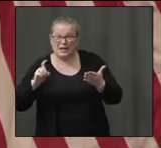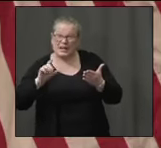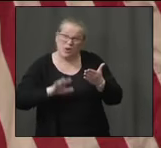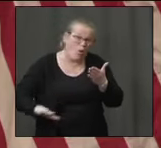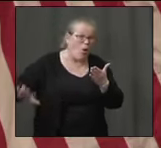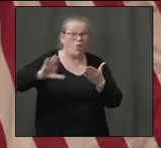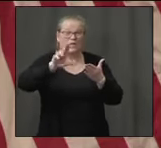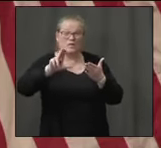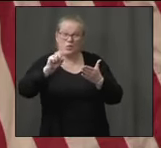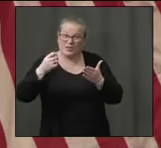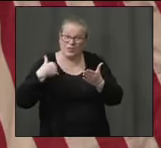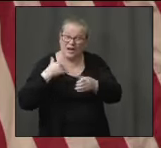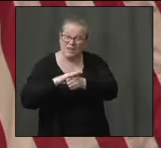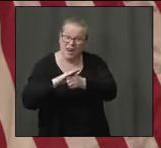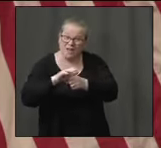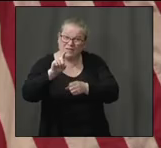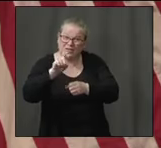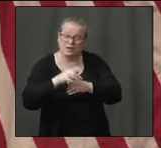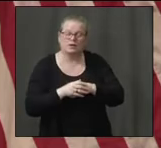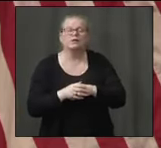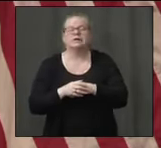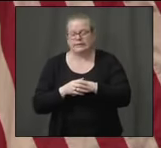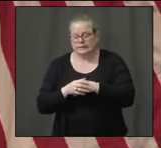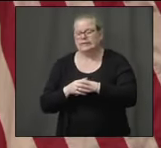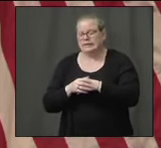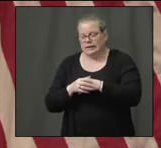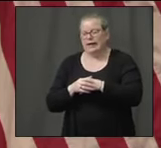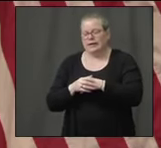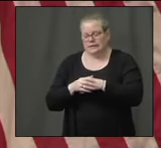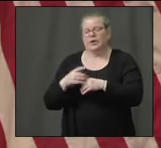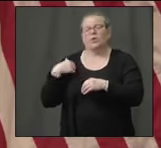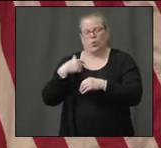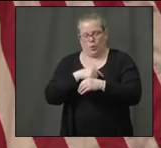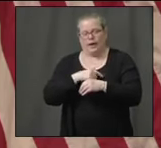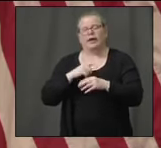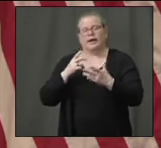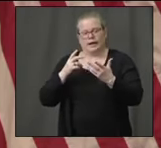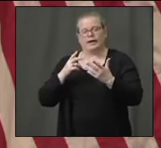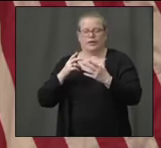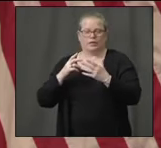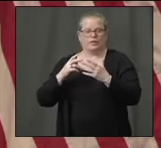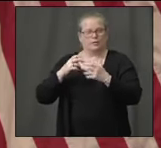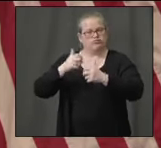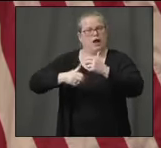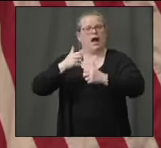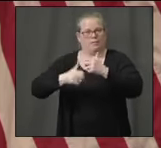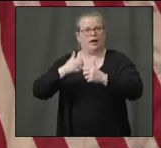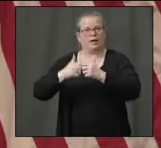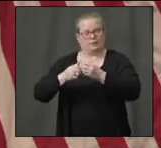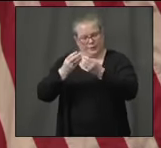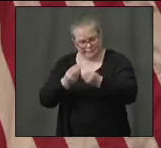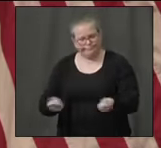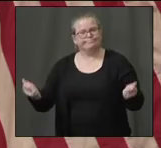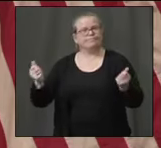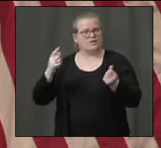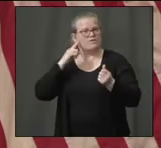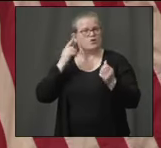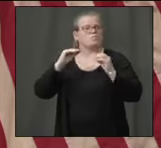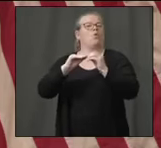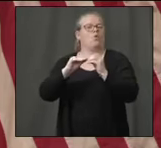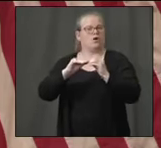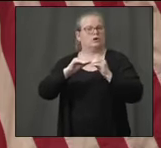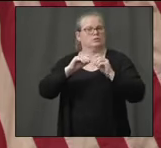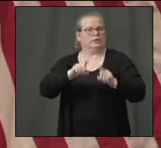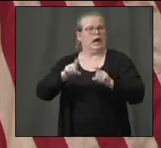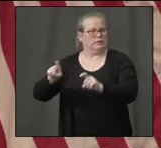we've knocked down all the different barriers of providing more capacity. So we often talk about what happens in the laboratory, which is